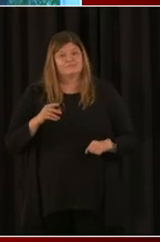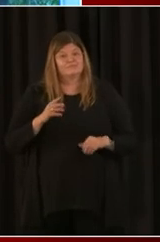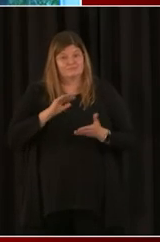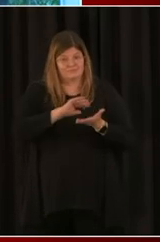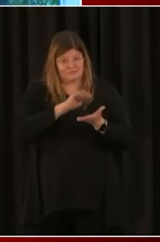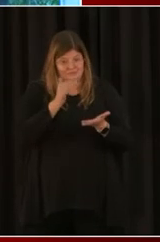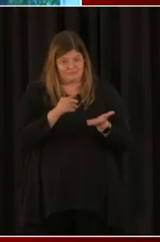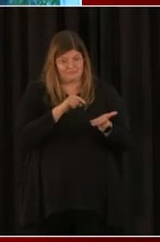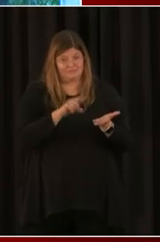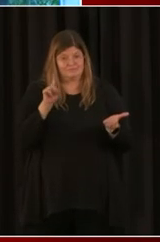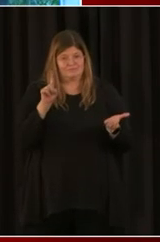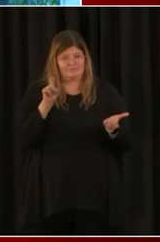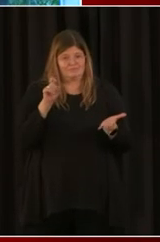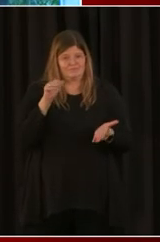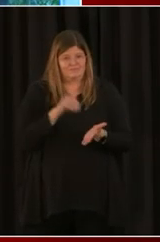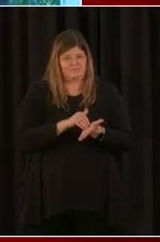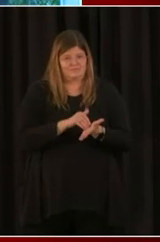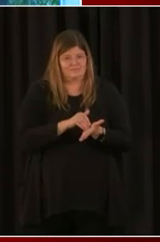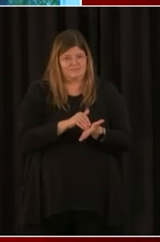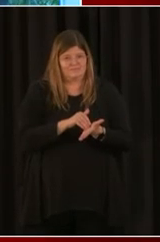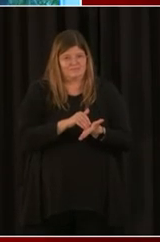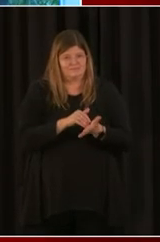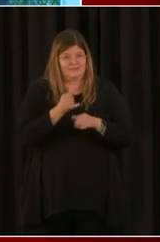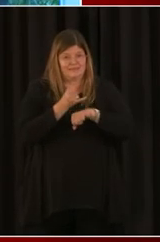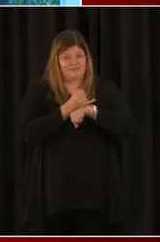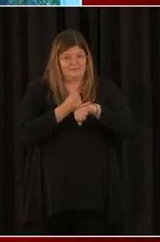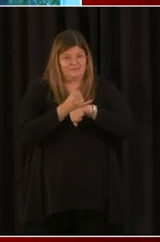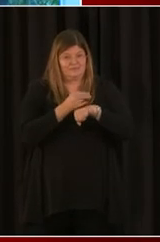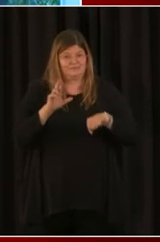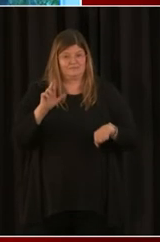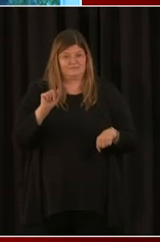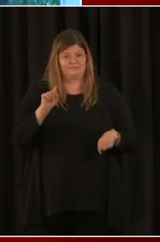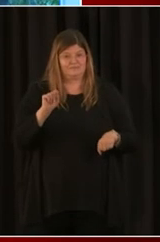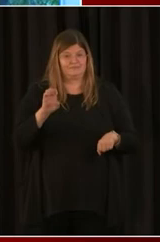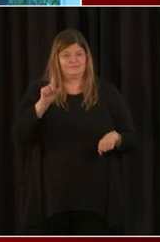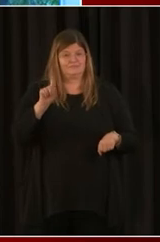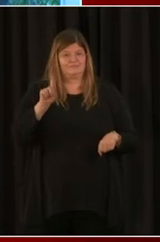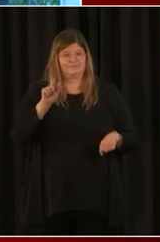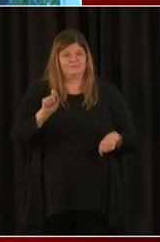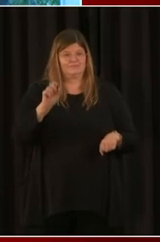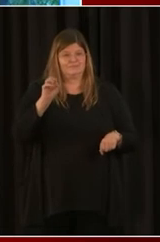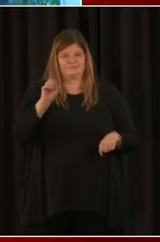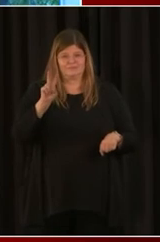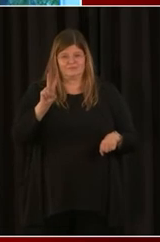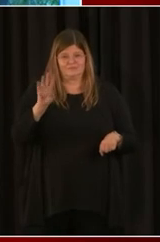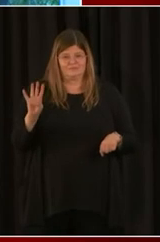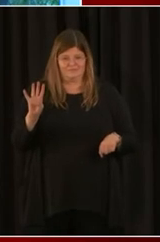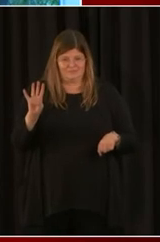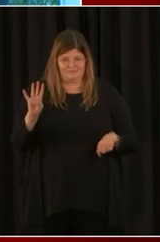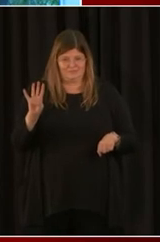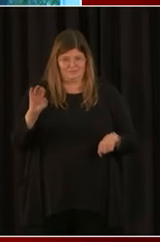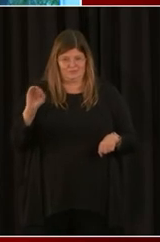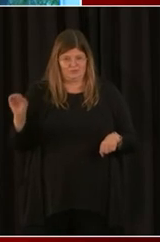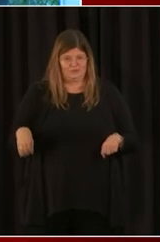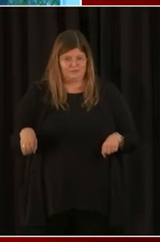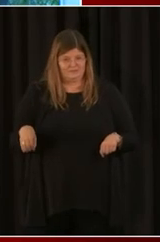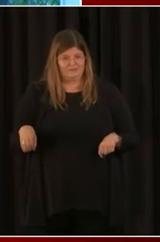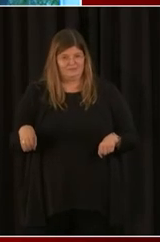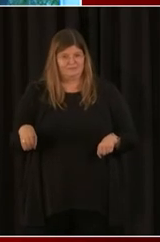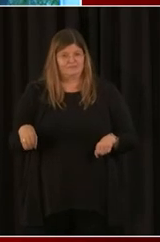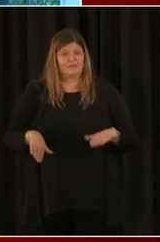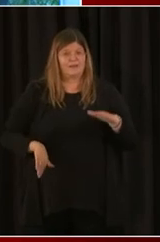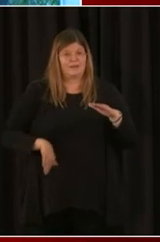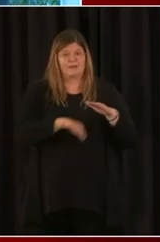The interest rate is up to 4.25%. It starts as low as 2.25, up to 4.25,